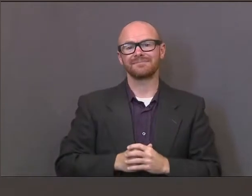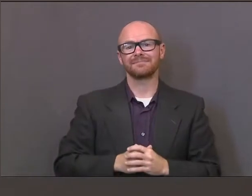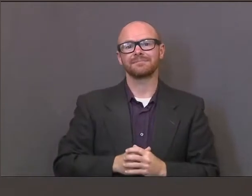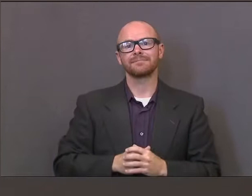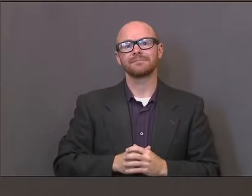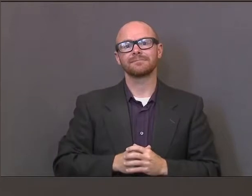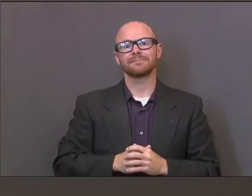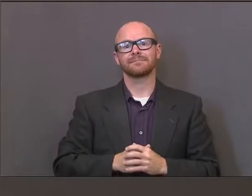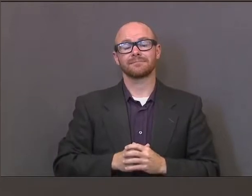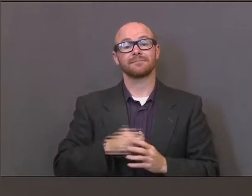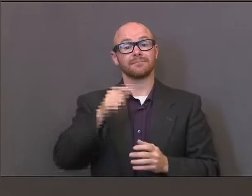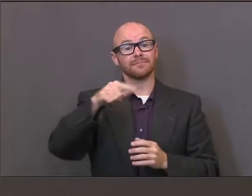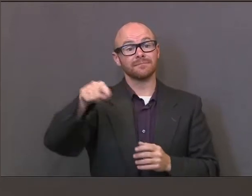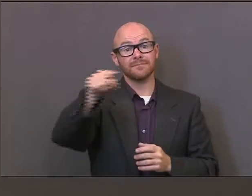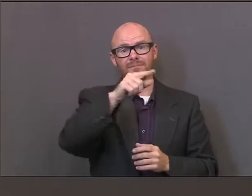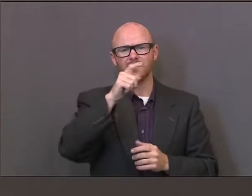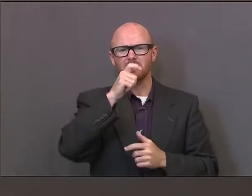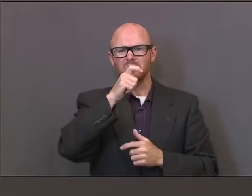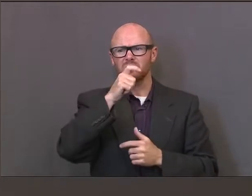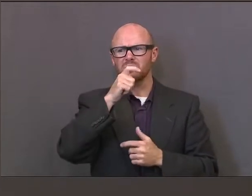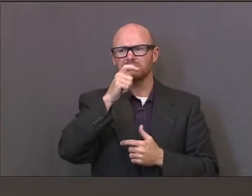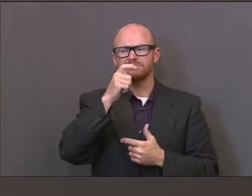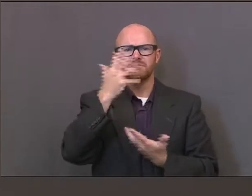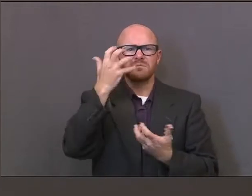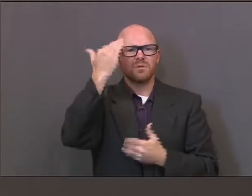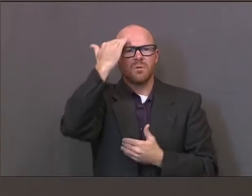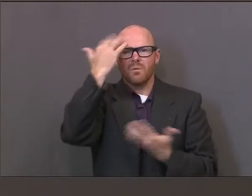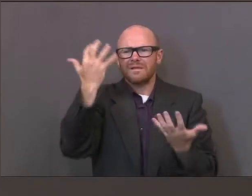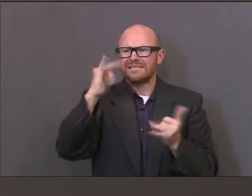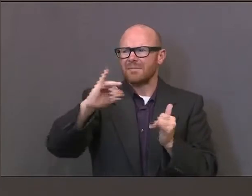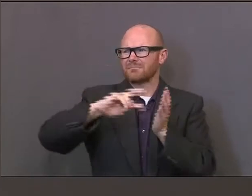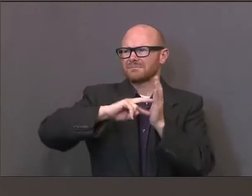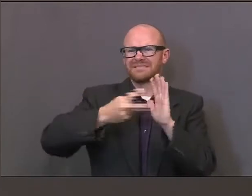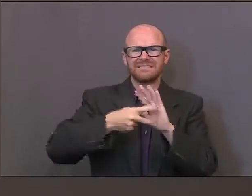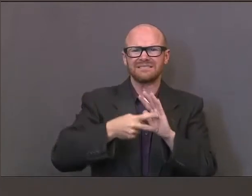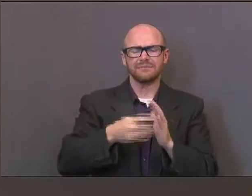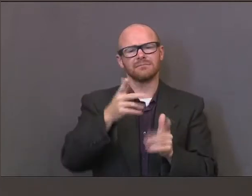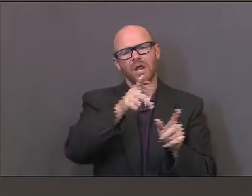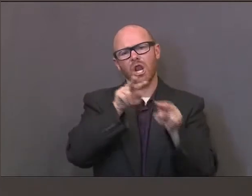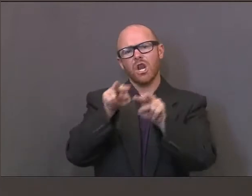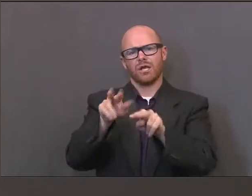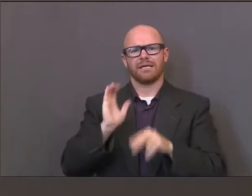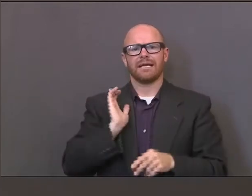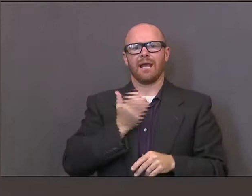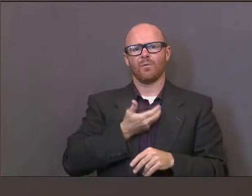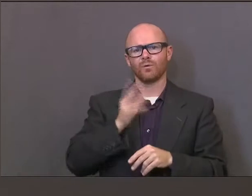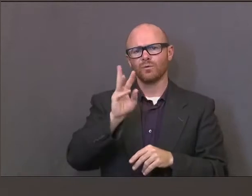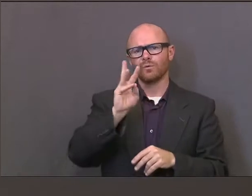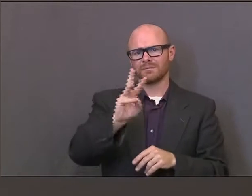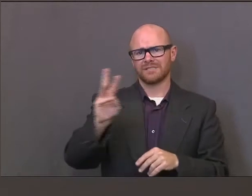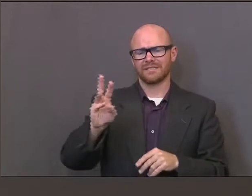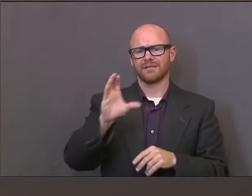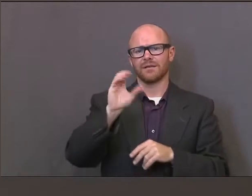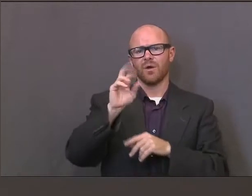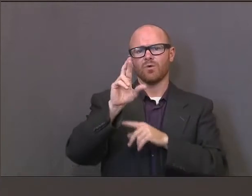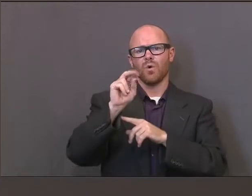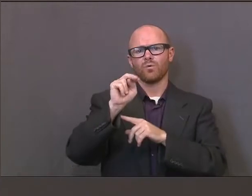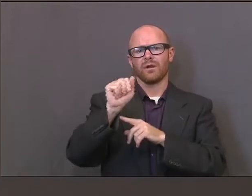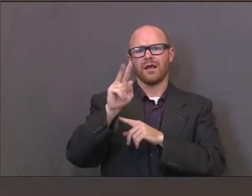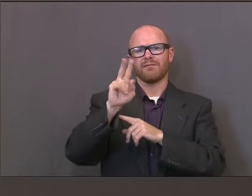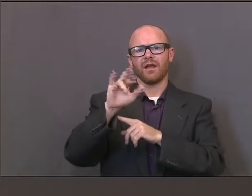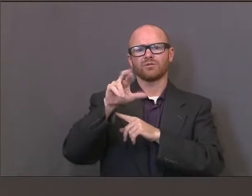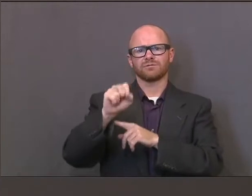For those who are interested in what that means and the details of it, you can go to our webpage, coronavirus.utah